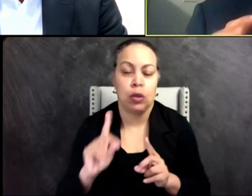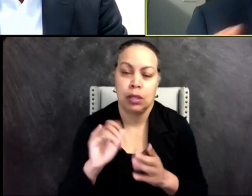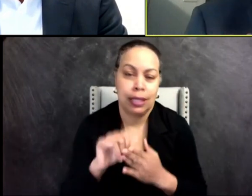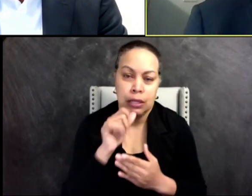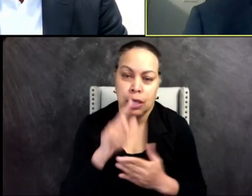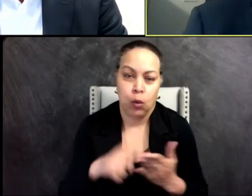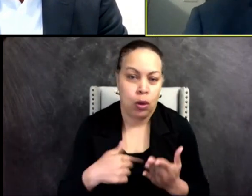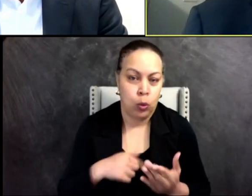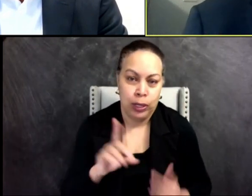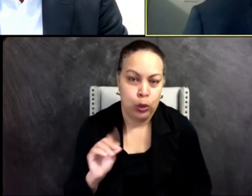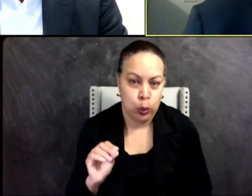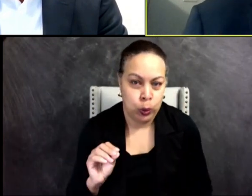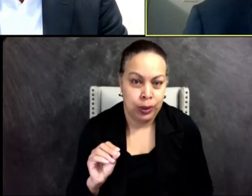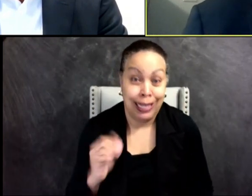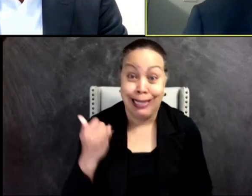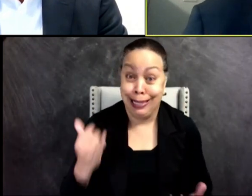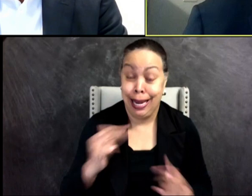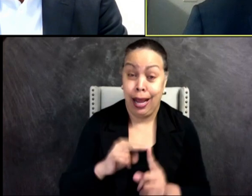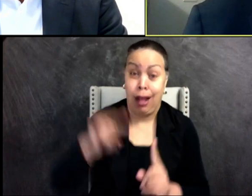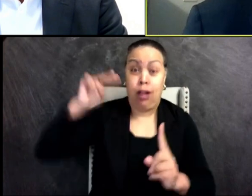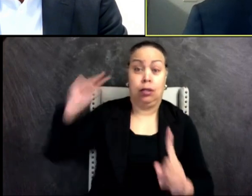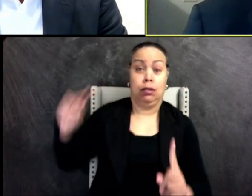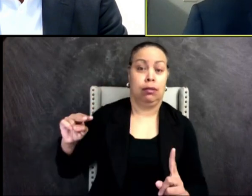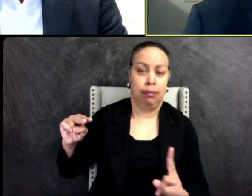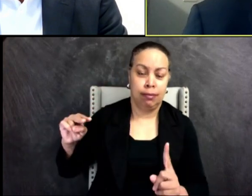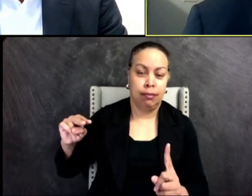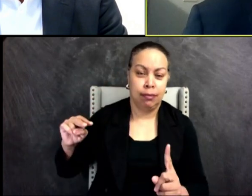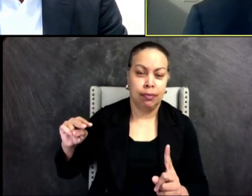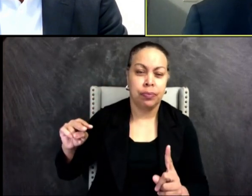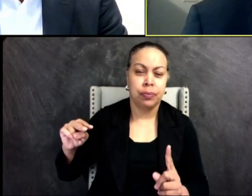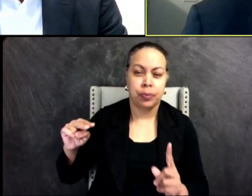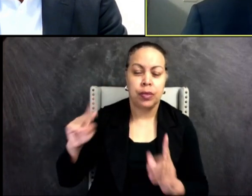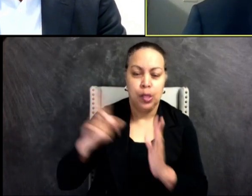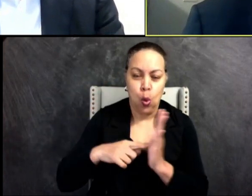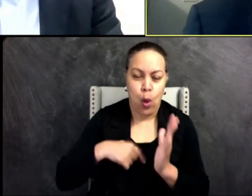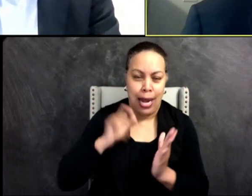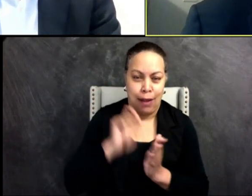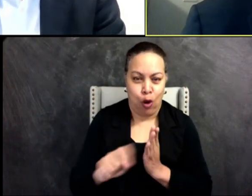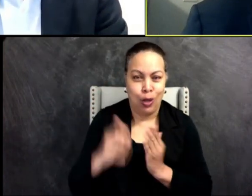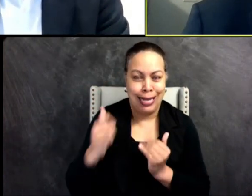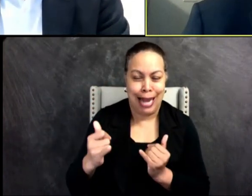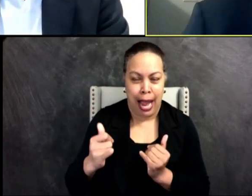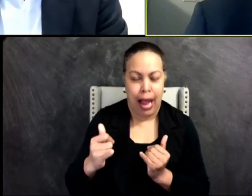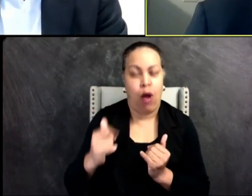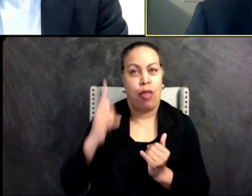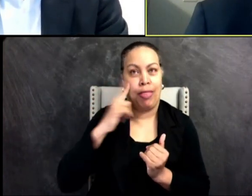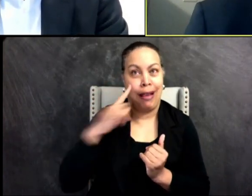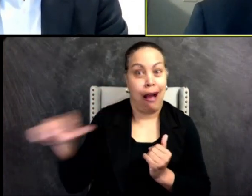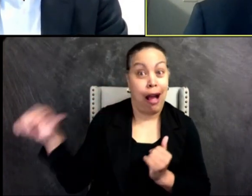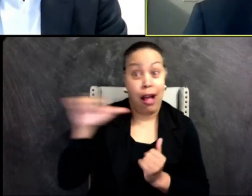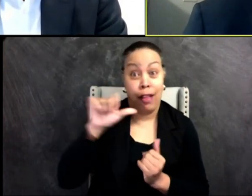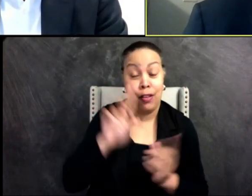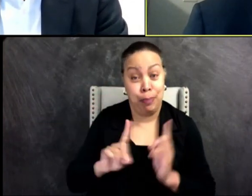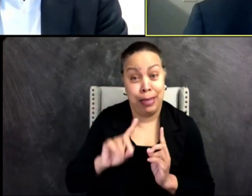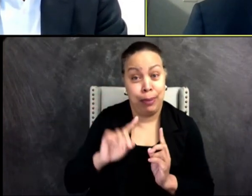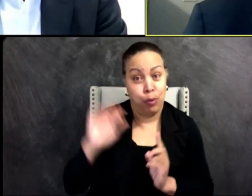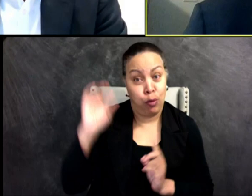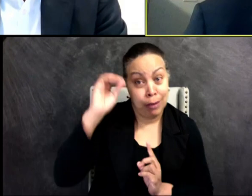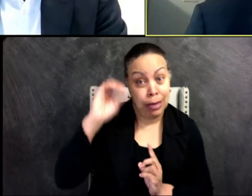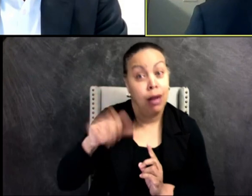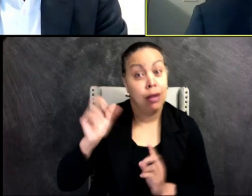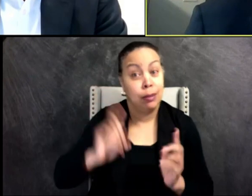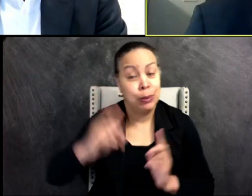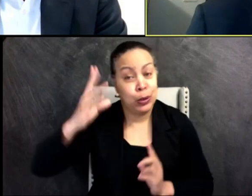Now, as I step back and I look at what I wrote through the eyes of others, through people who've had a different experience